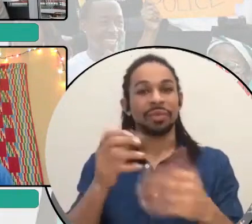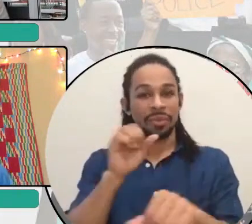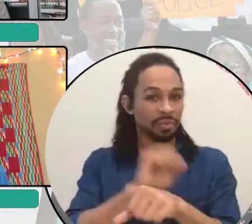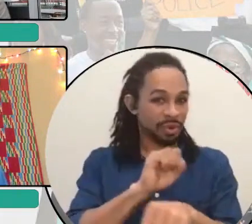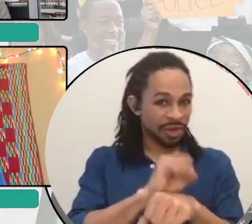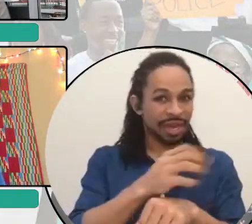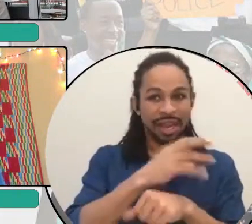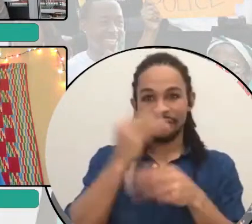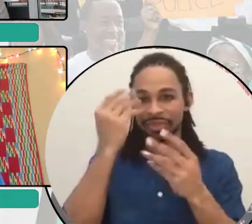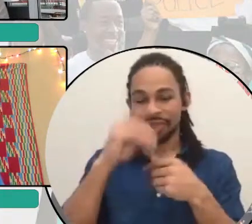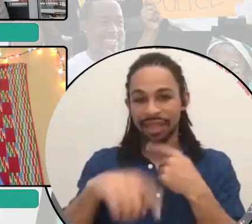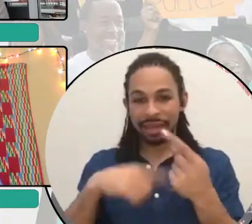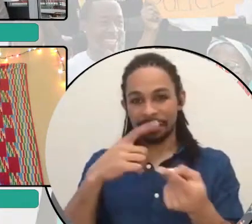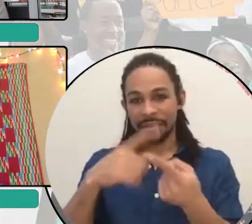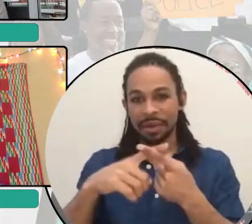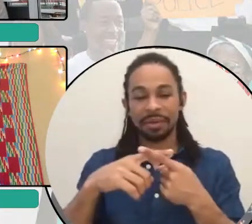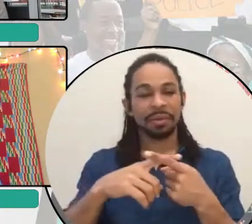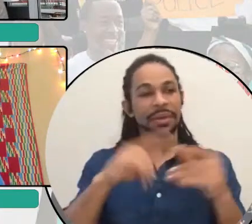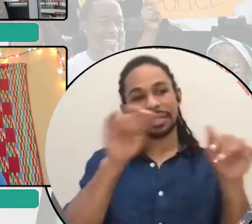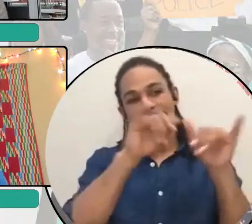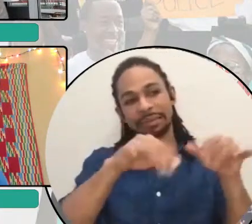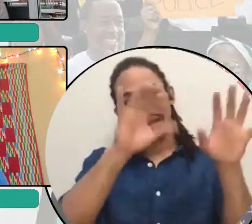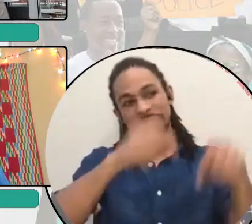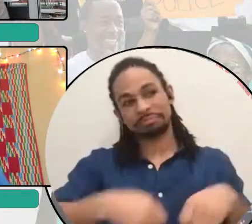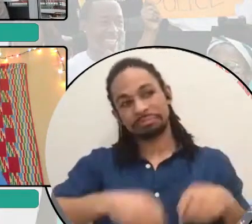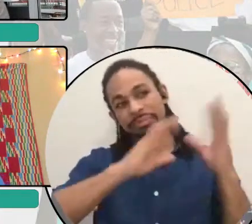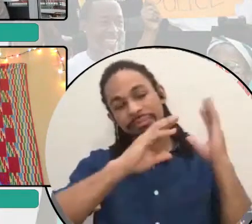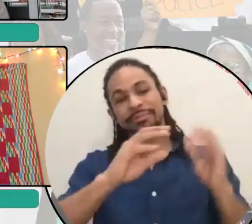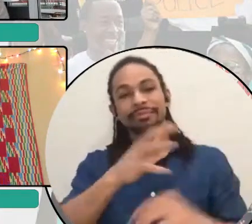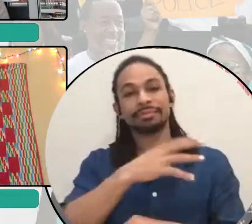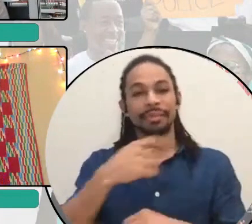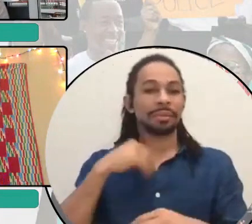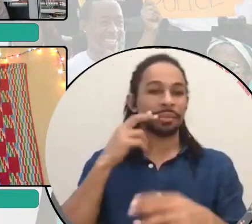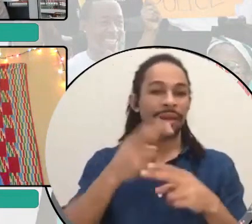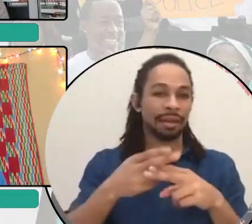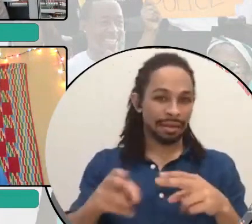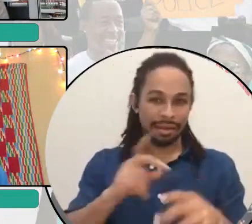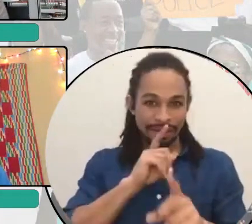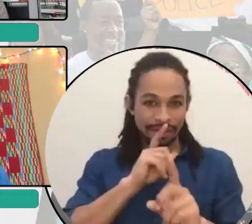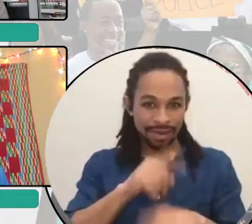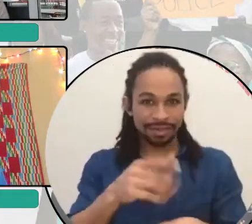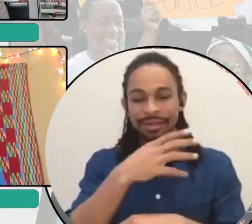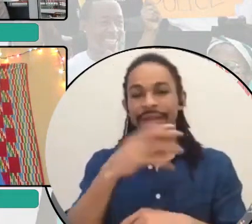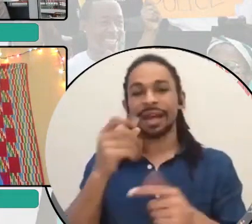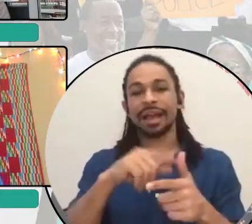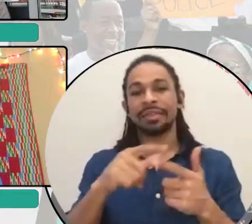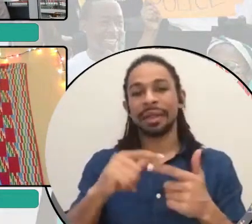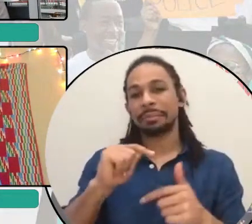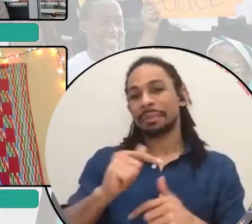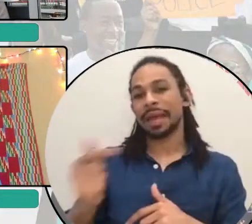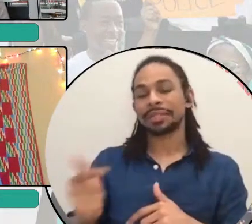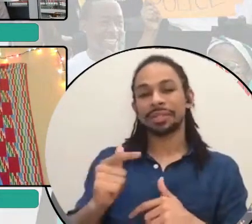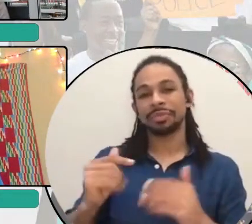abolition? And so, I'll briefly answer this question and then I'll pass it to my fellow panelists.